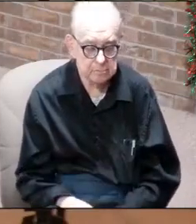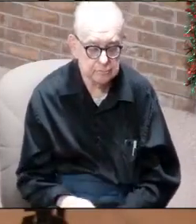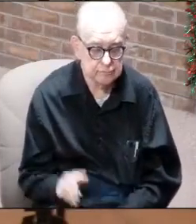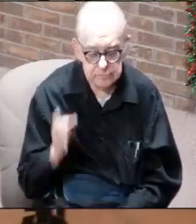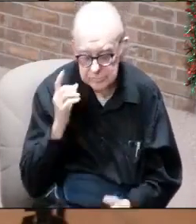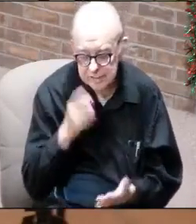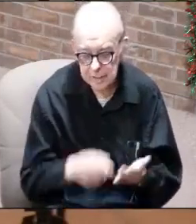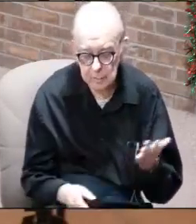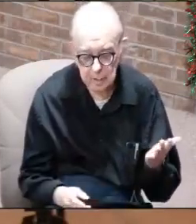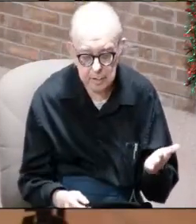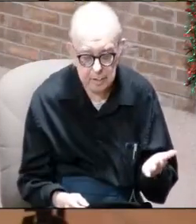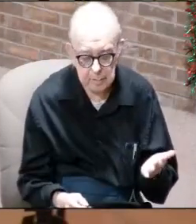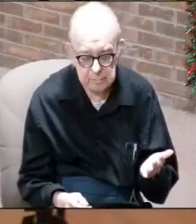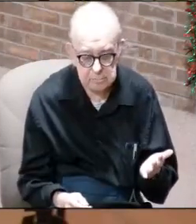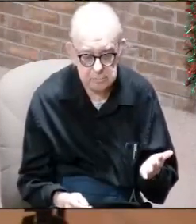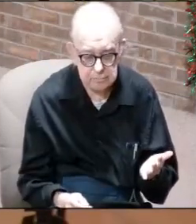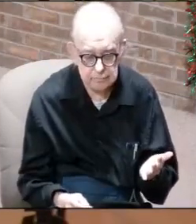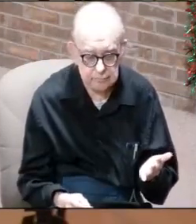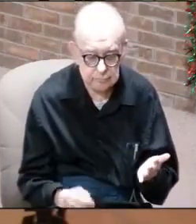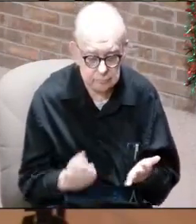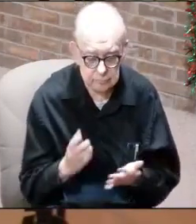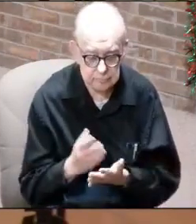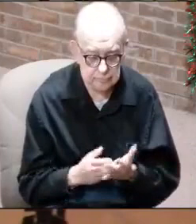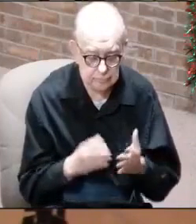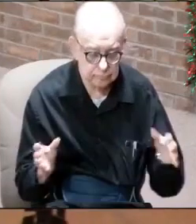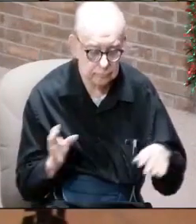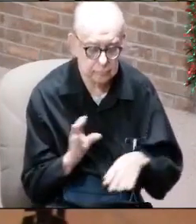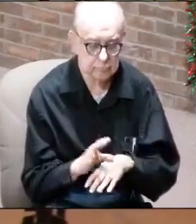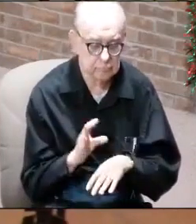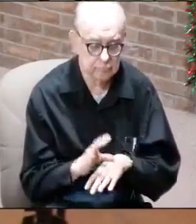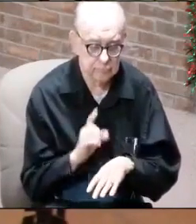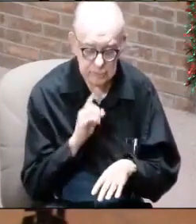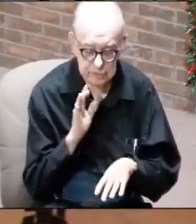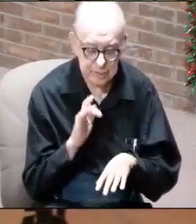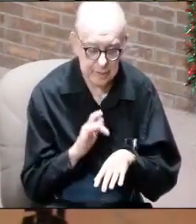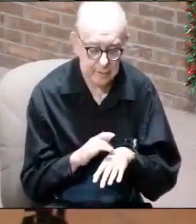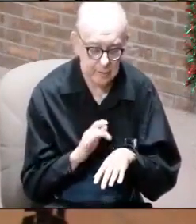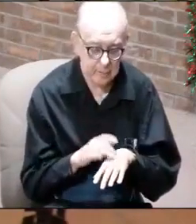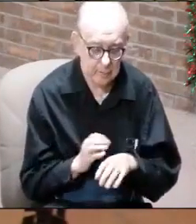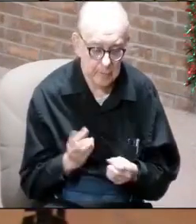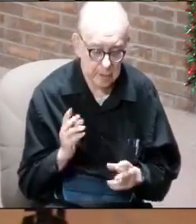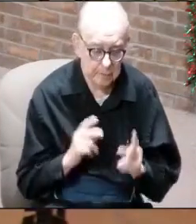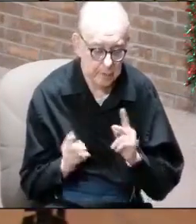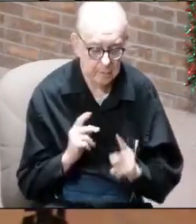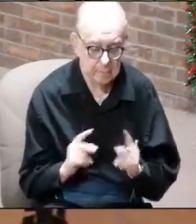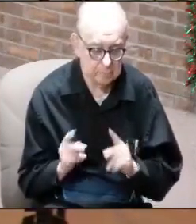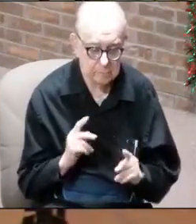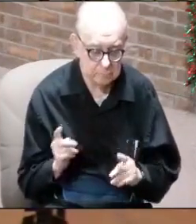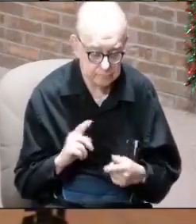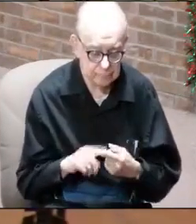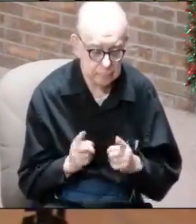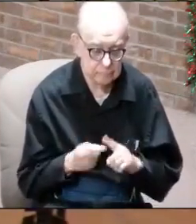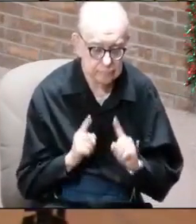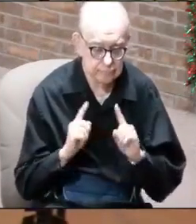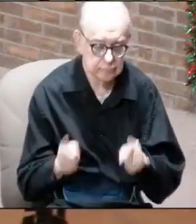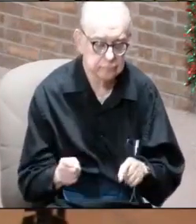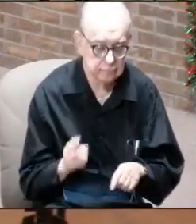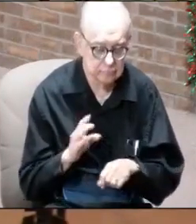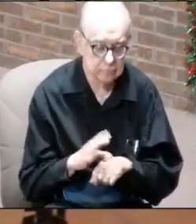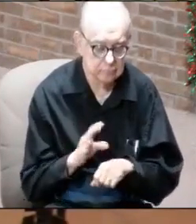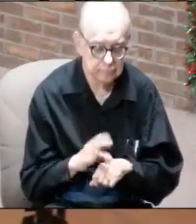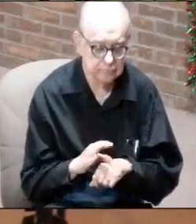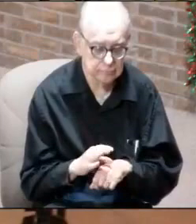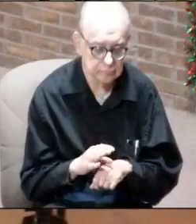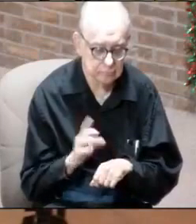And guess what? Some of the bigger churches were reaching a lot of people. I have a friend that goes to a church down